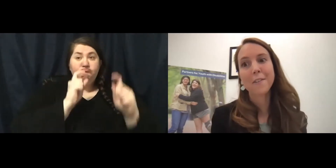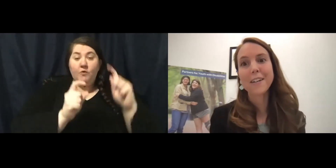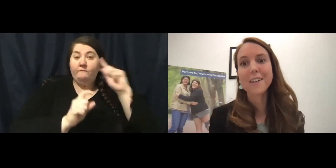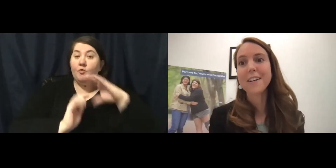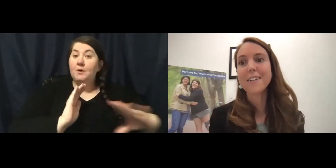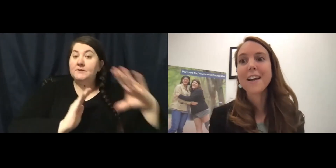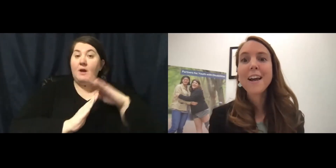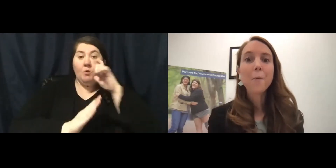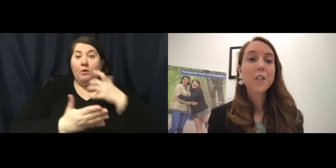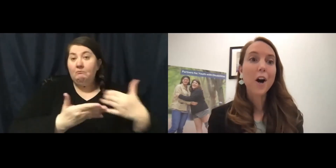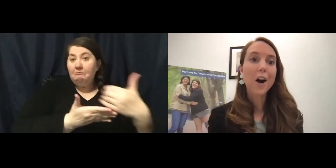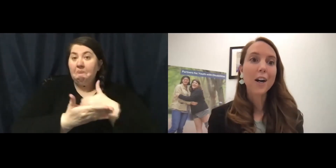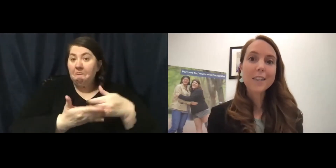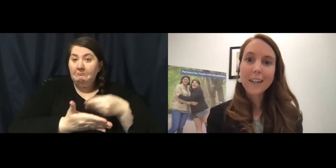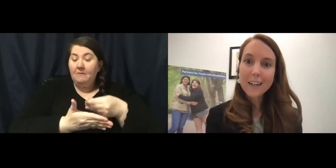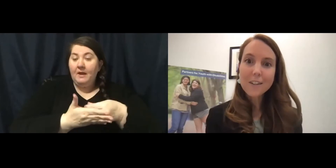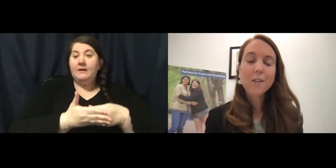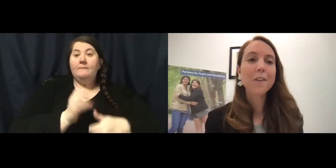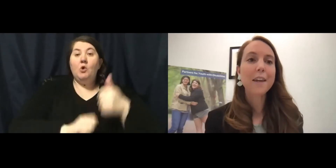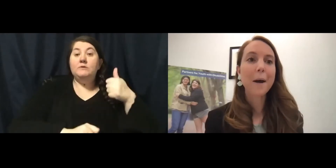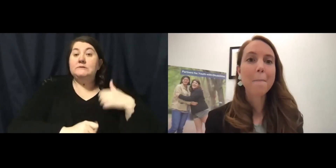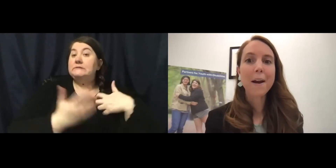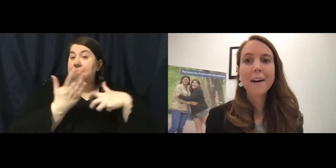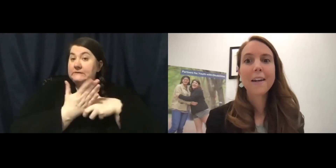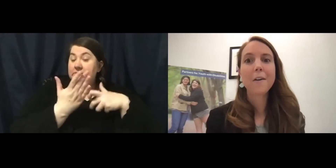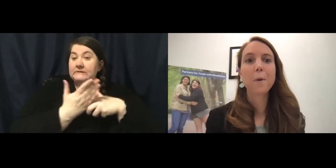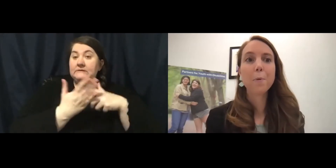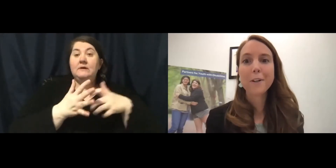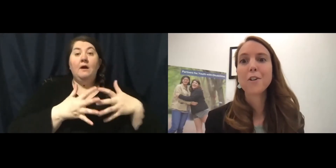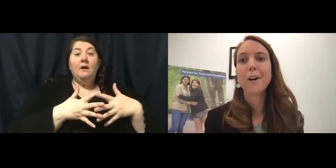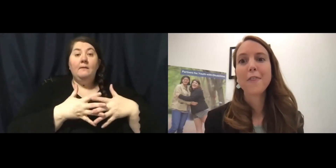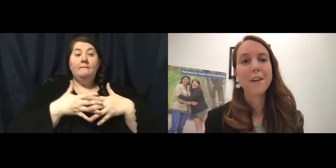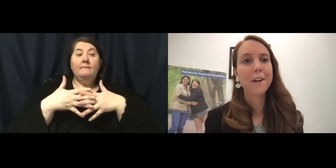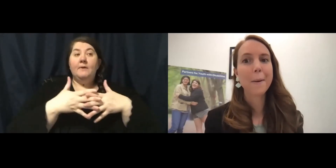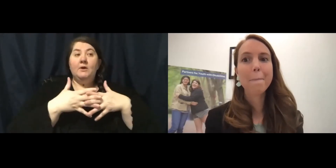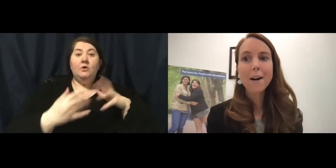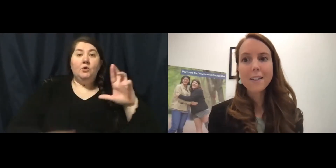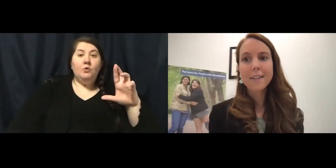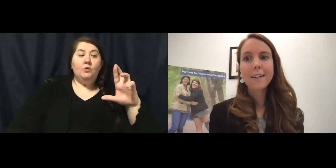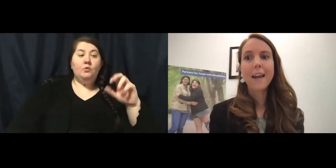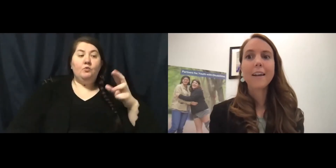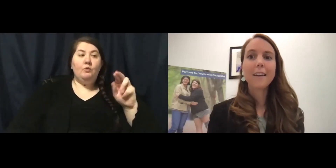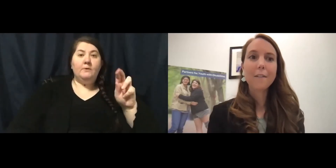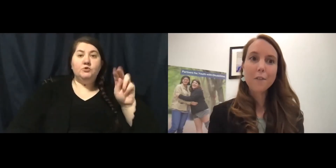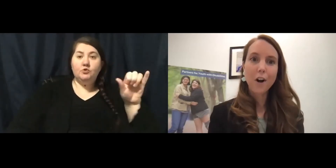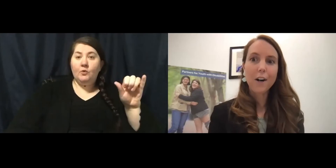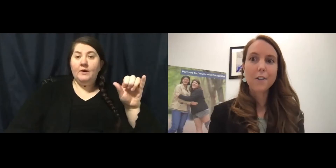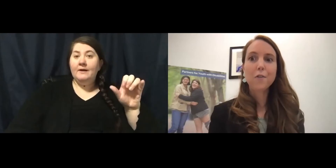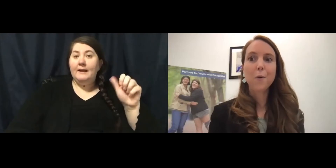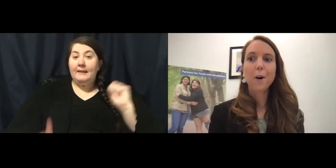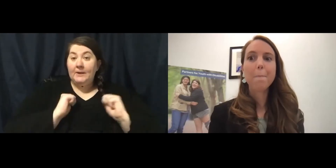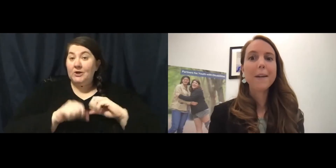fundraisers, which are tickets to the American Reporatory Theater in Boston and gift